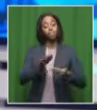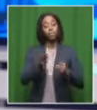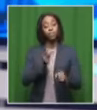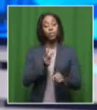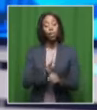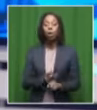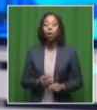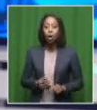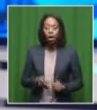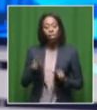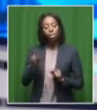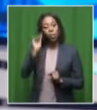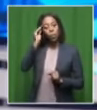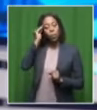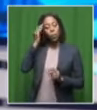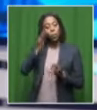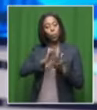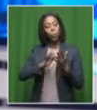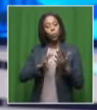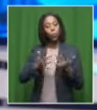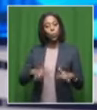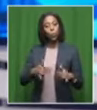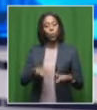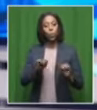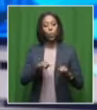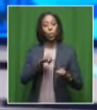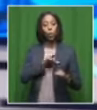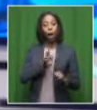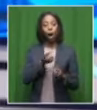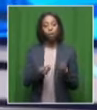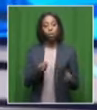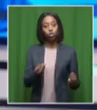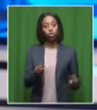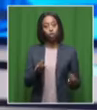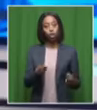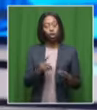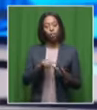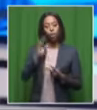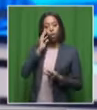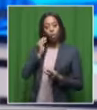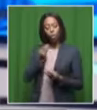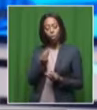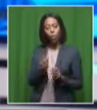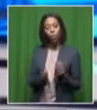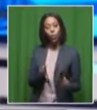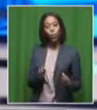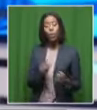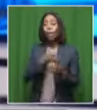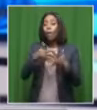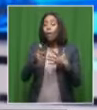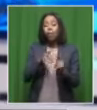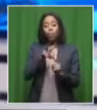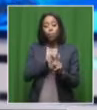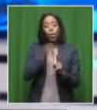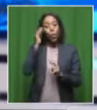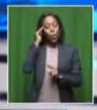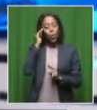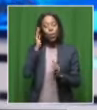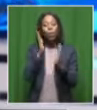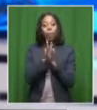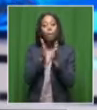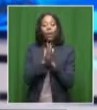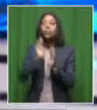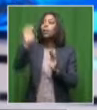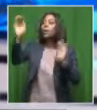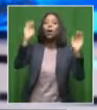This is such an interesting story and if you have children, grandchildren or anyone you know, please call